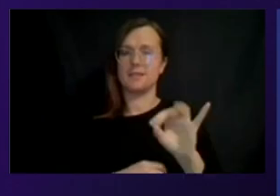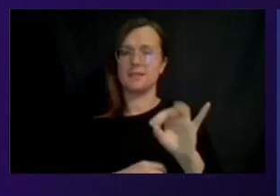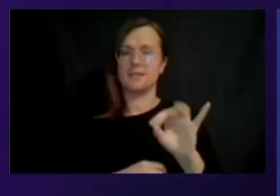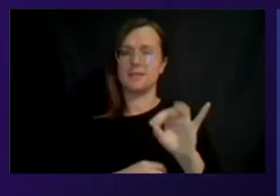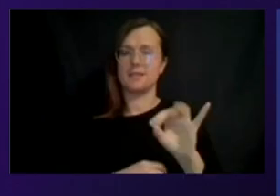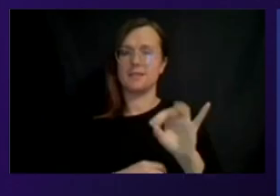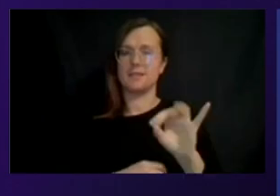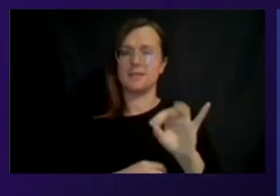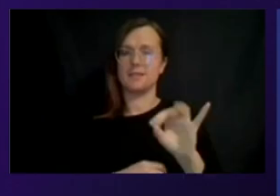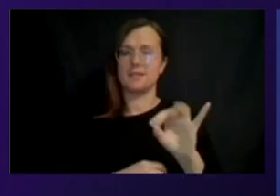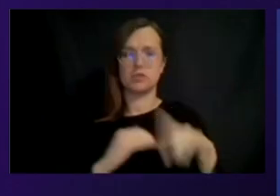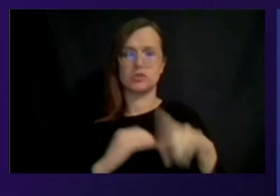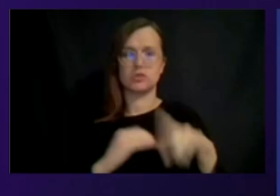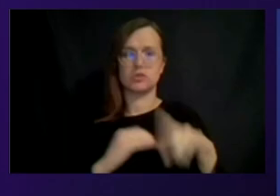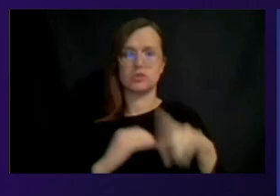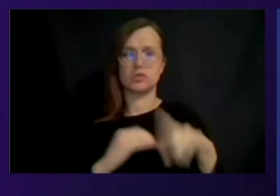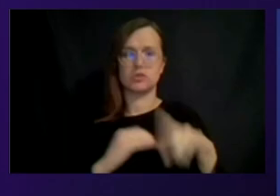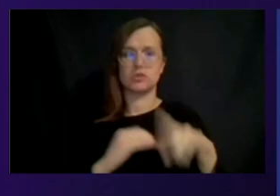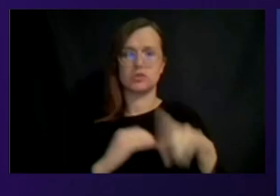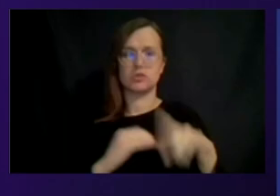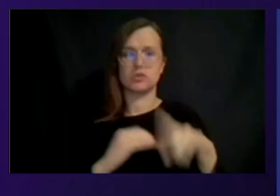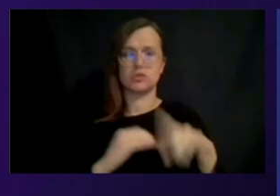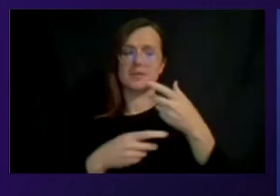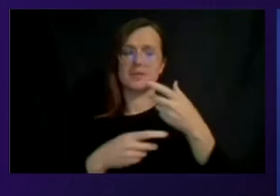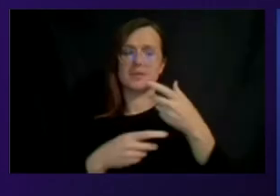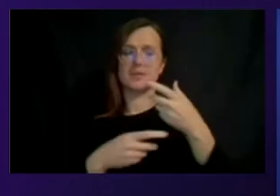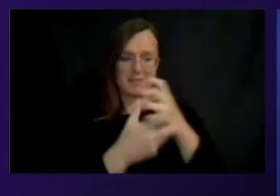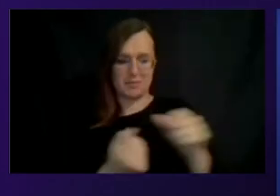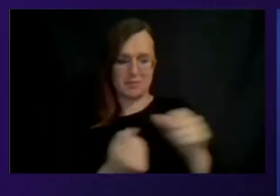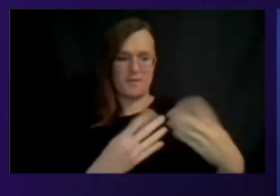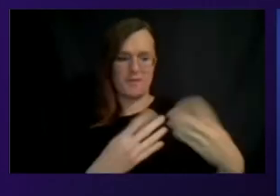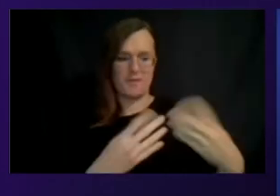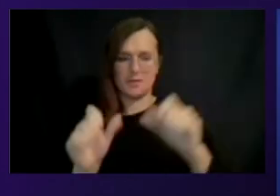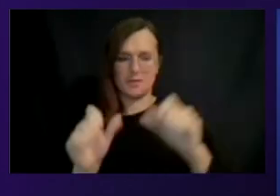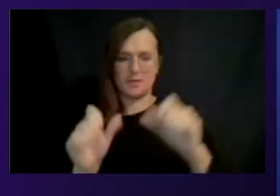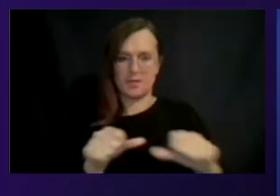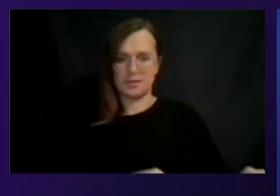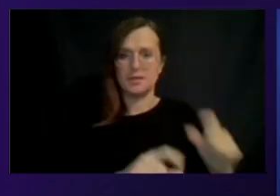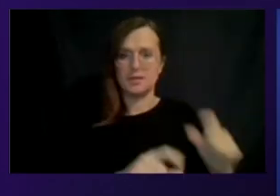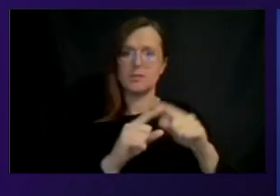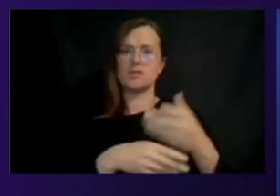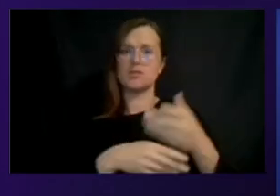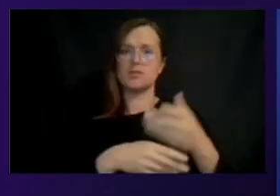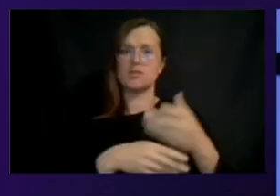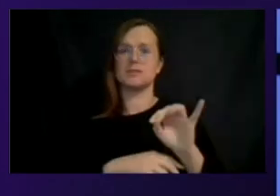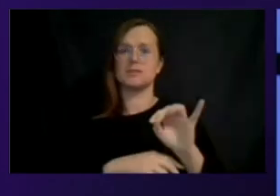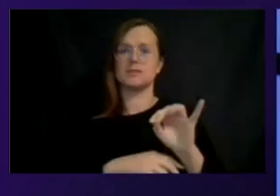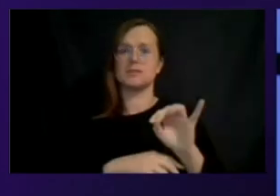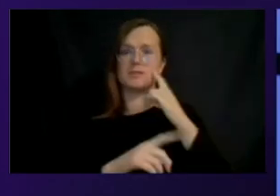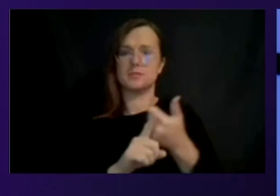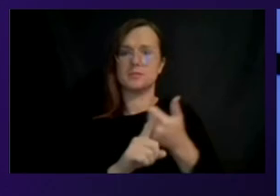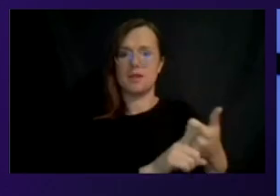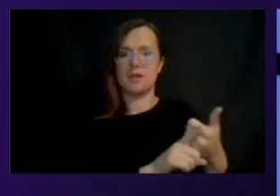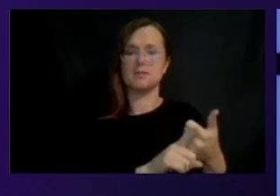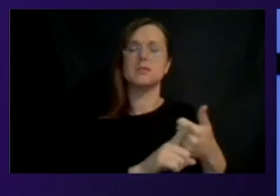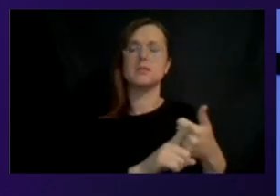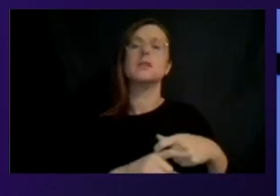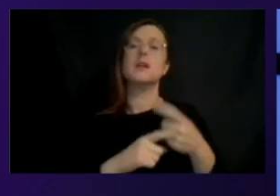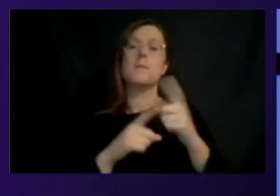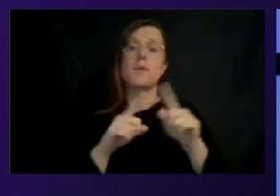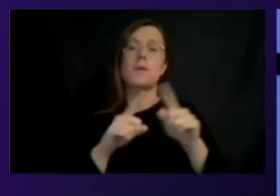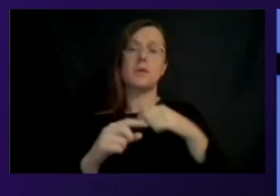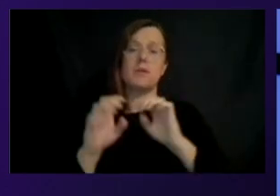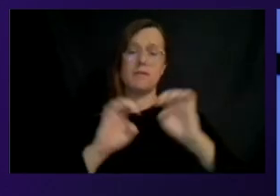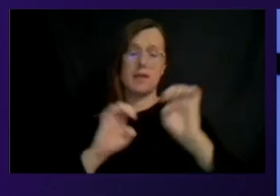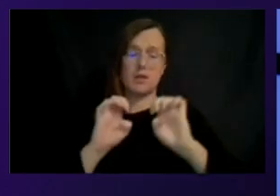it provides them with the ability to protect the data even from themselves. I think you also make a key point about it is evaluating when you have this